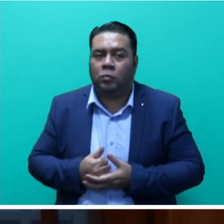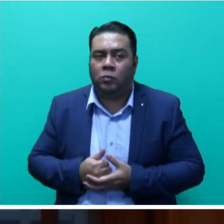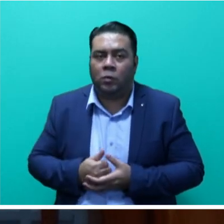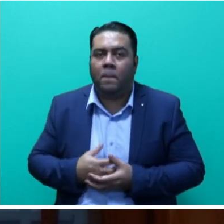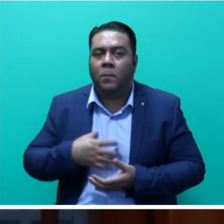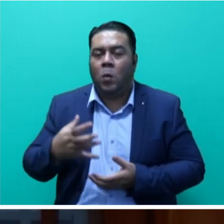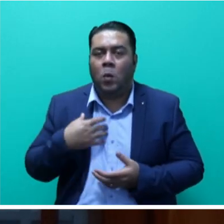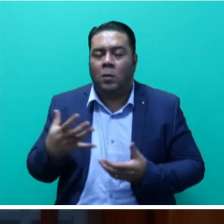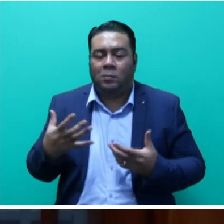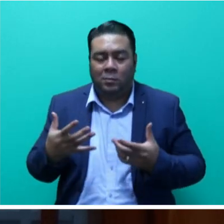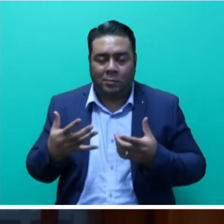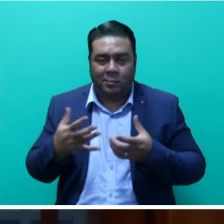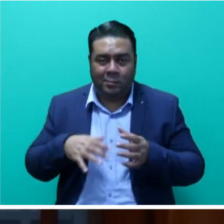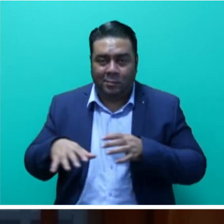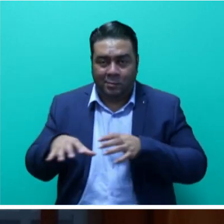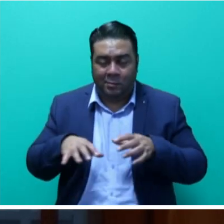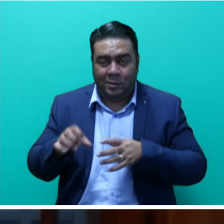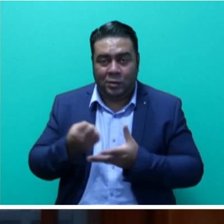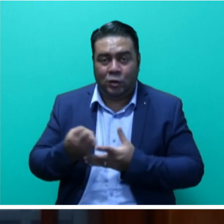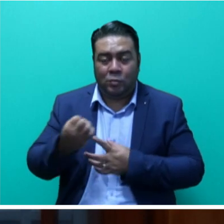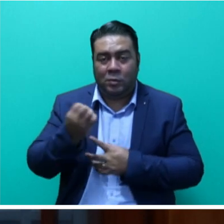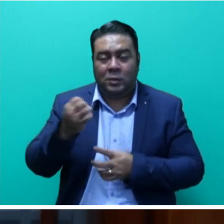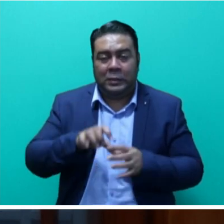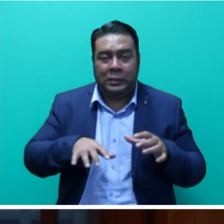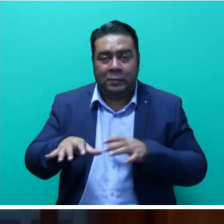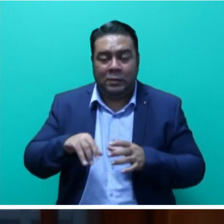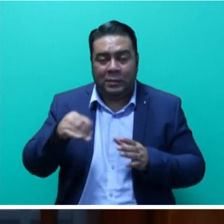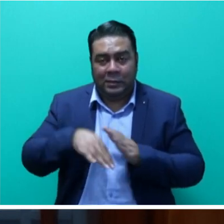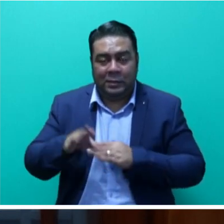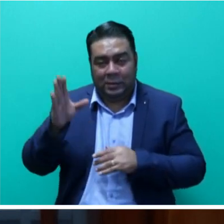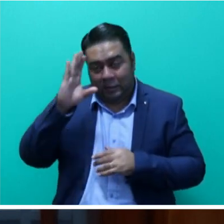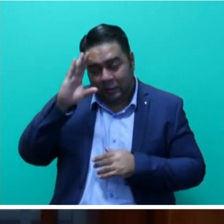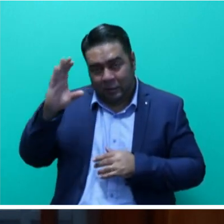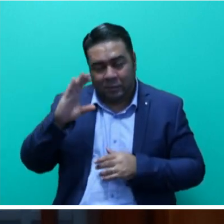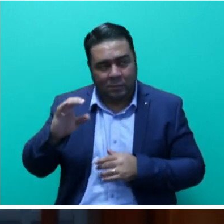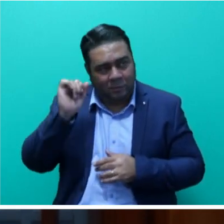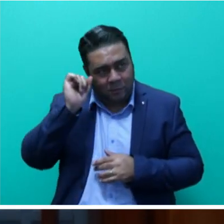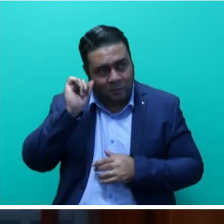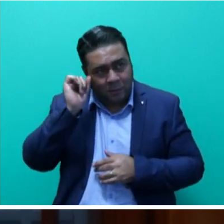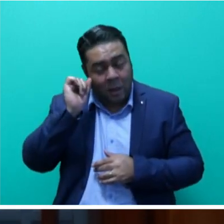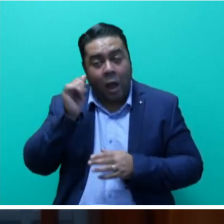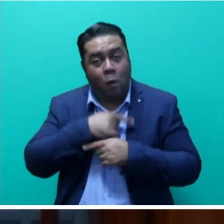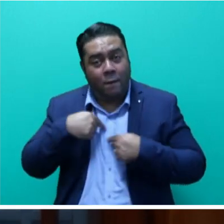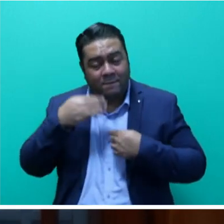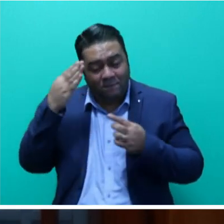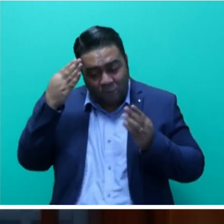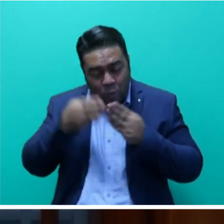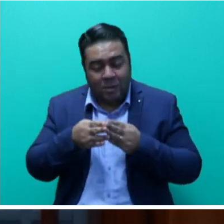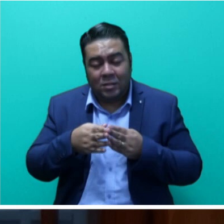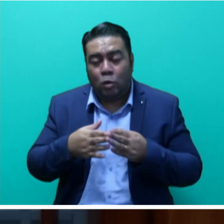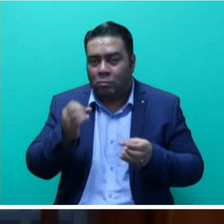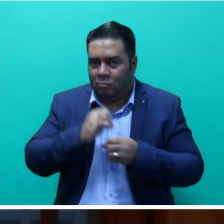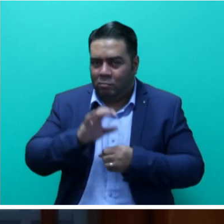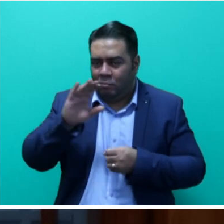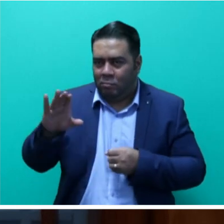activity in the country. And certainly, after being at this conference, our focus on cooperatives is